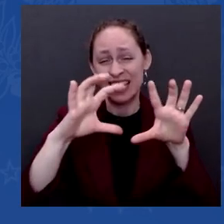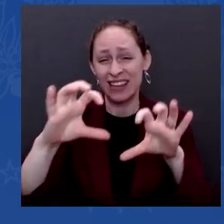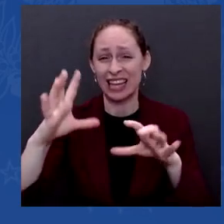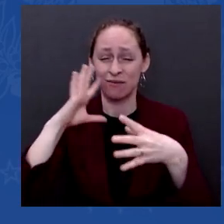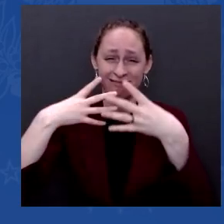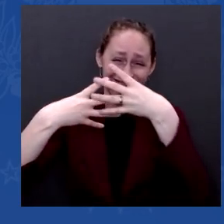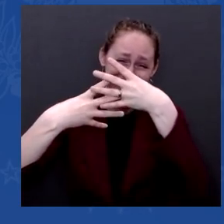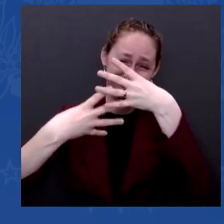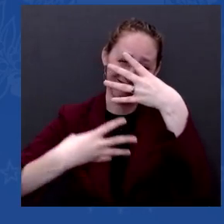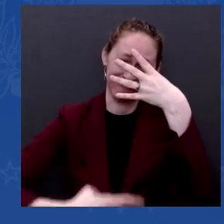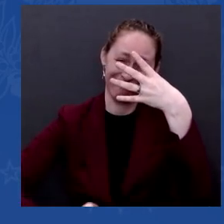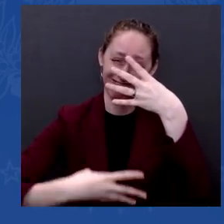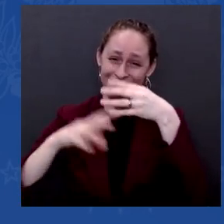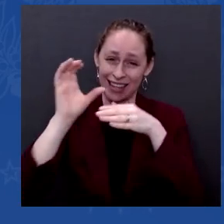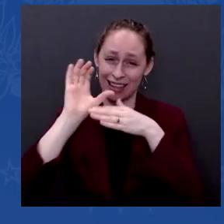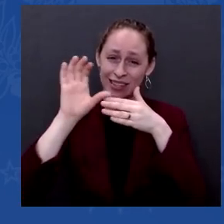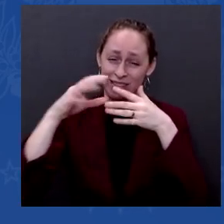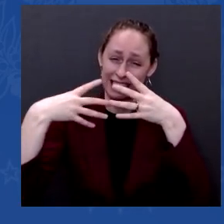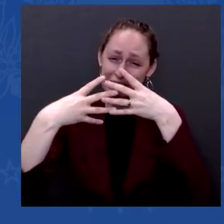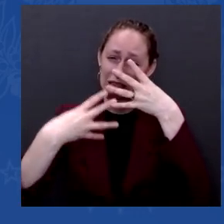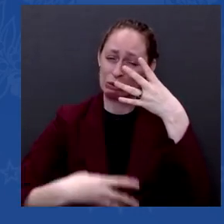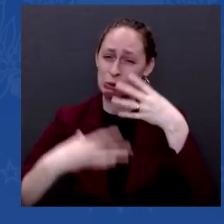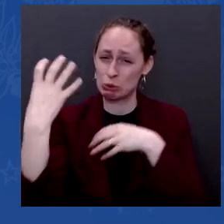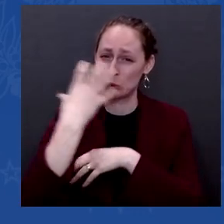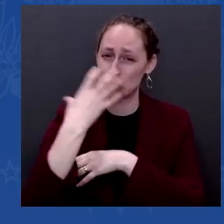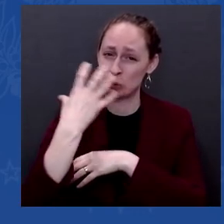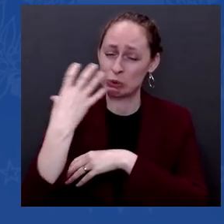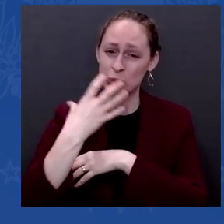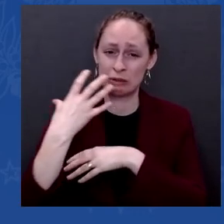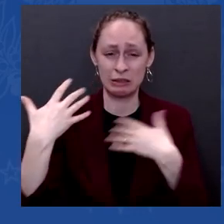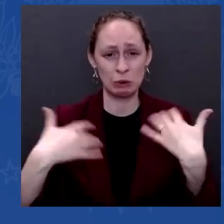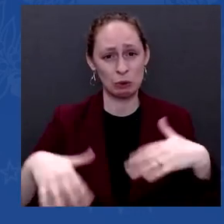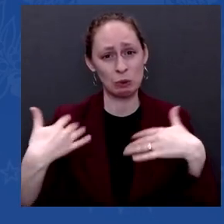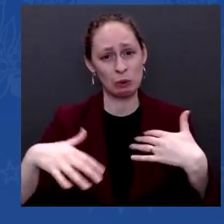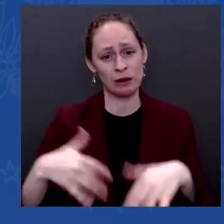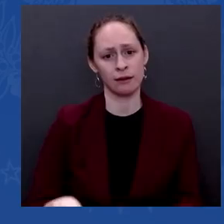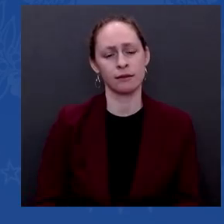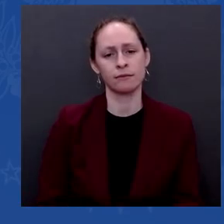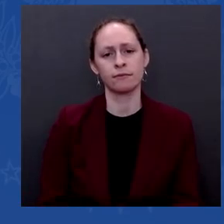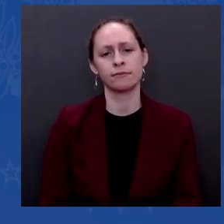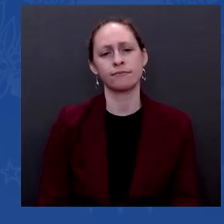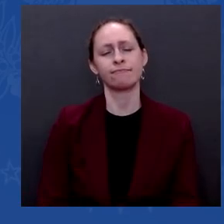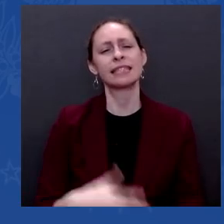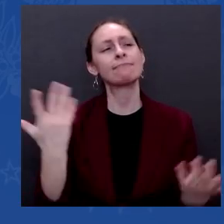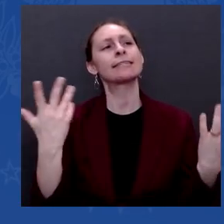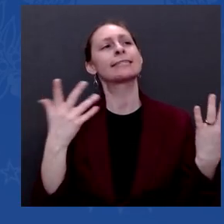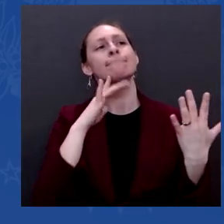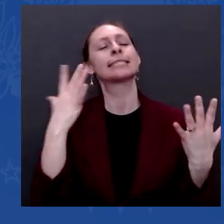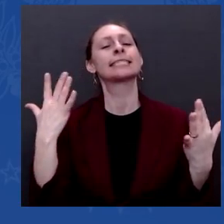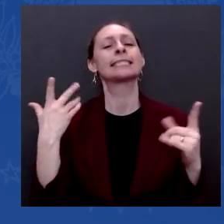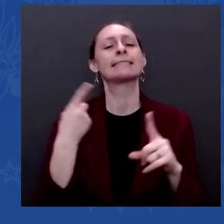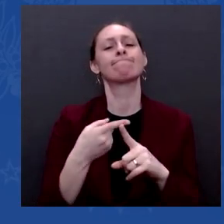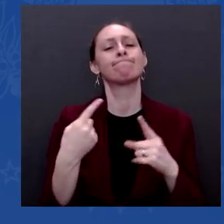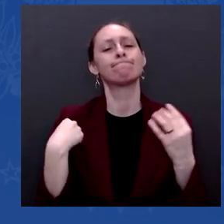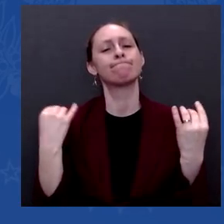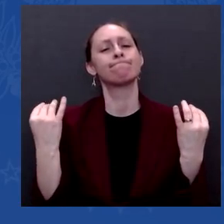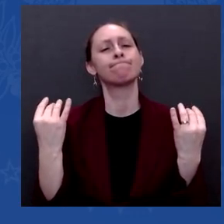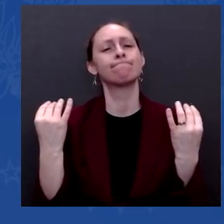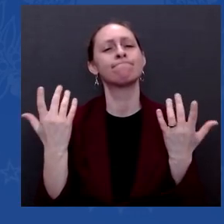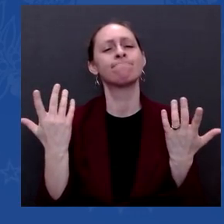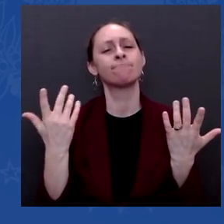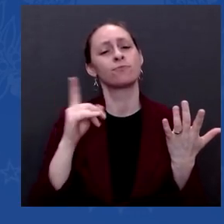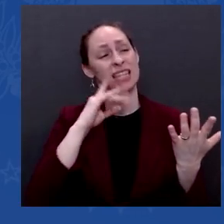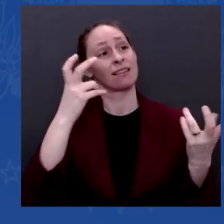how can we say it? We have no problem understanding one another. He has no problem understanding me, nor me,